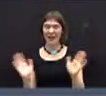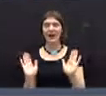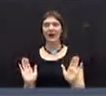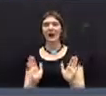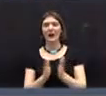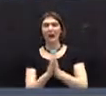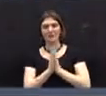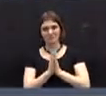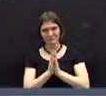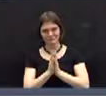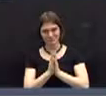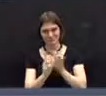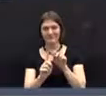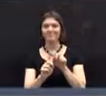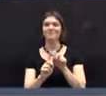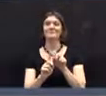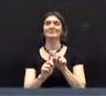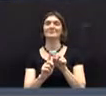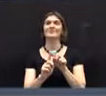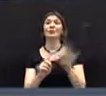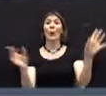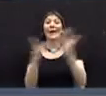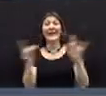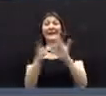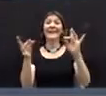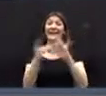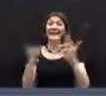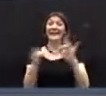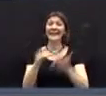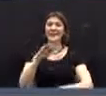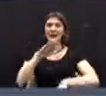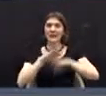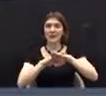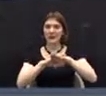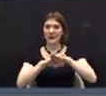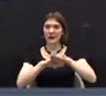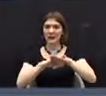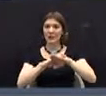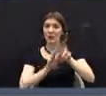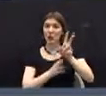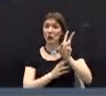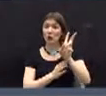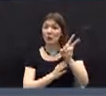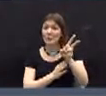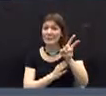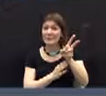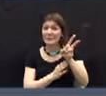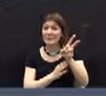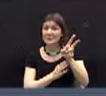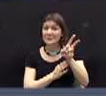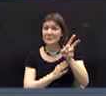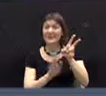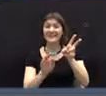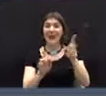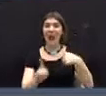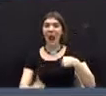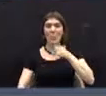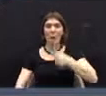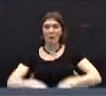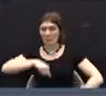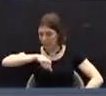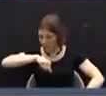would ask you to kindly limit your remarks to not more than two minutes. I'm not going to be here with a